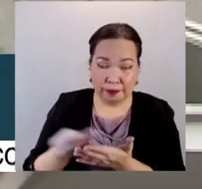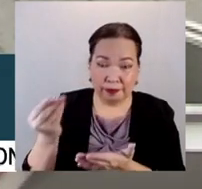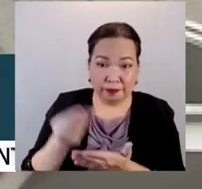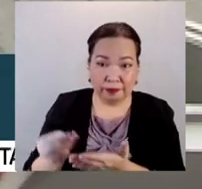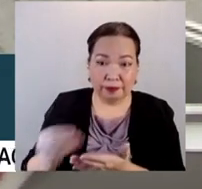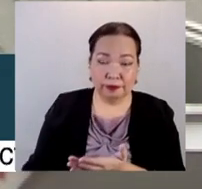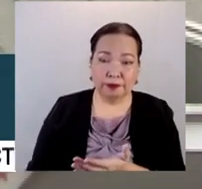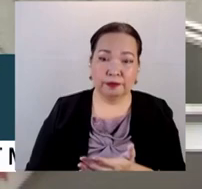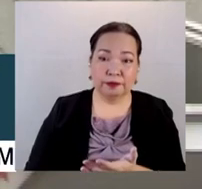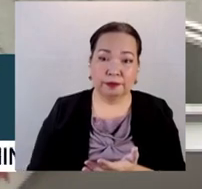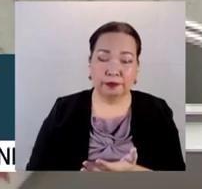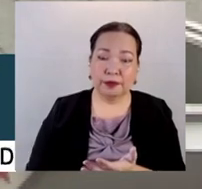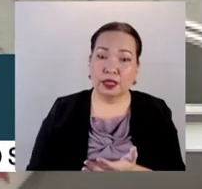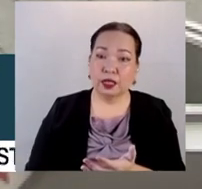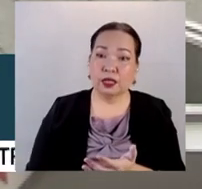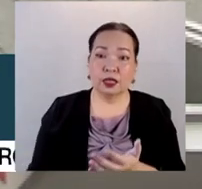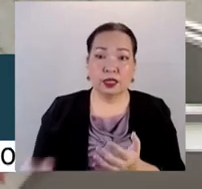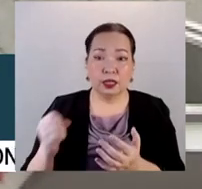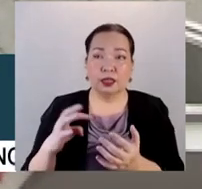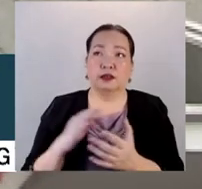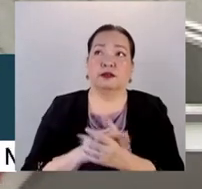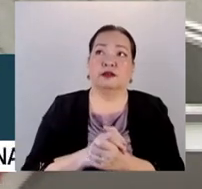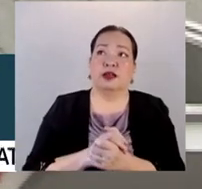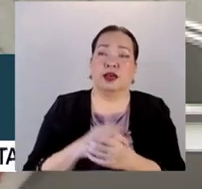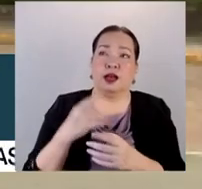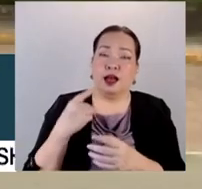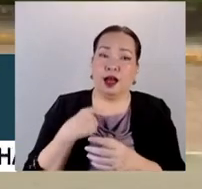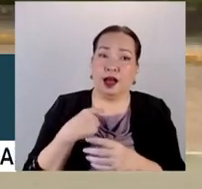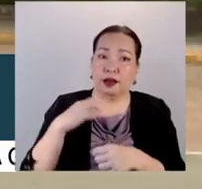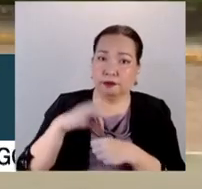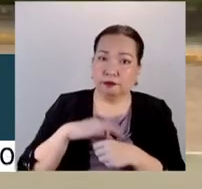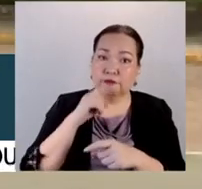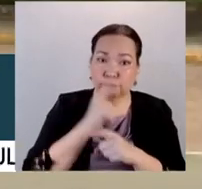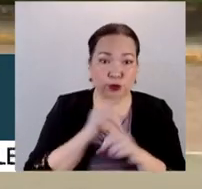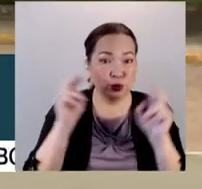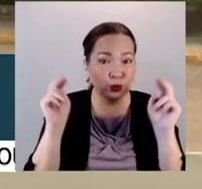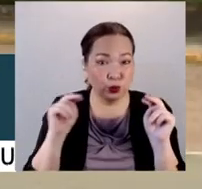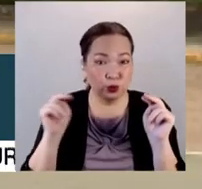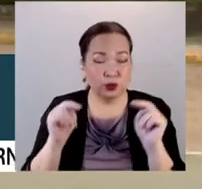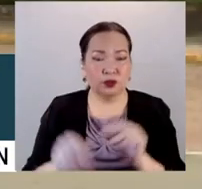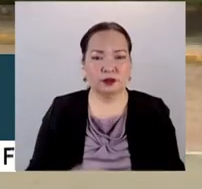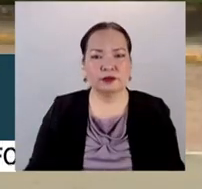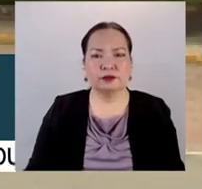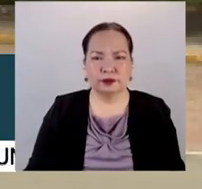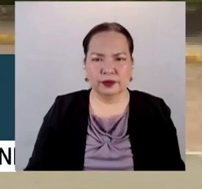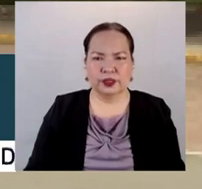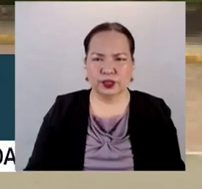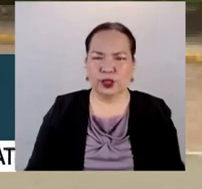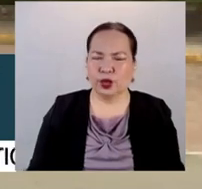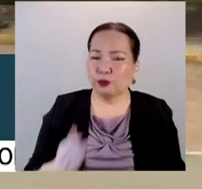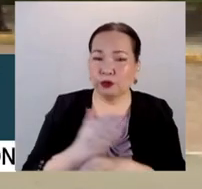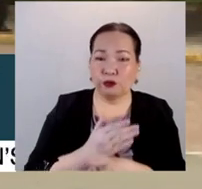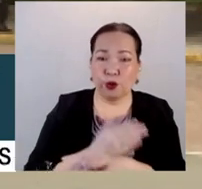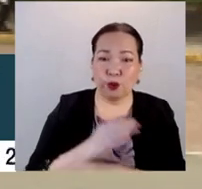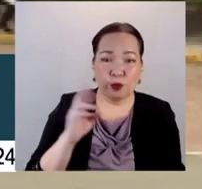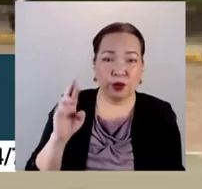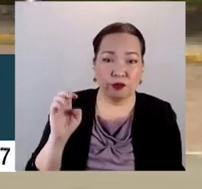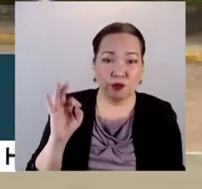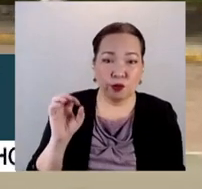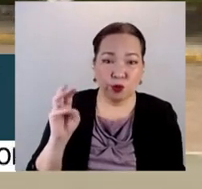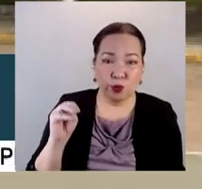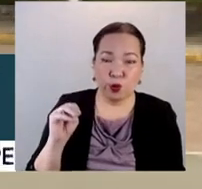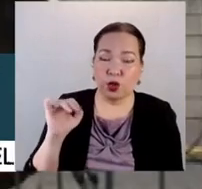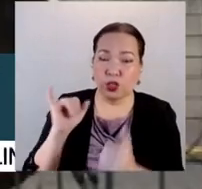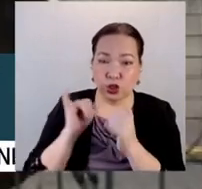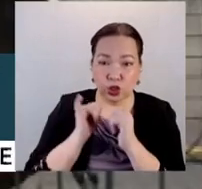namin ng mga conduct na election, talaga bang impartial? So, yung reform hindi lamang po dahil sa